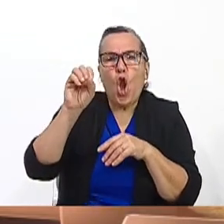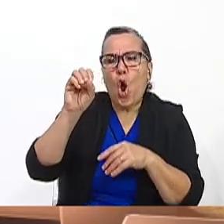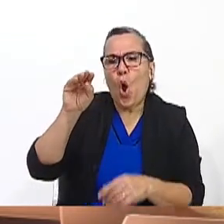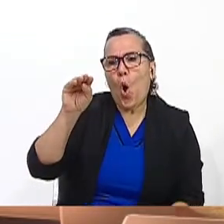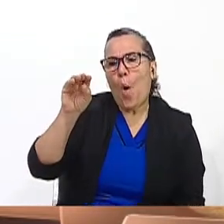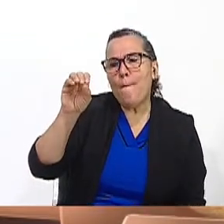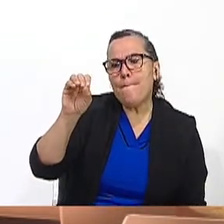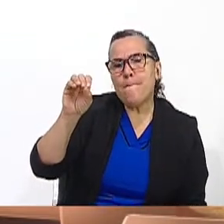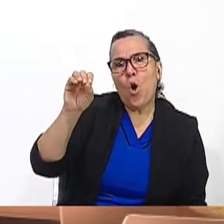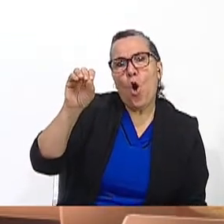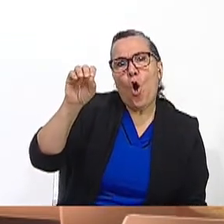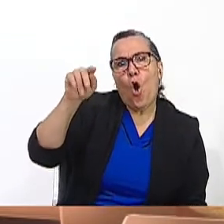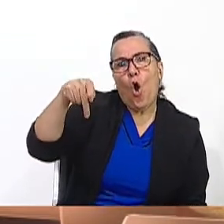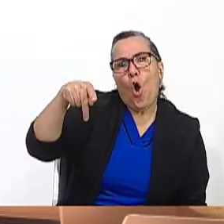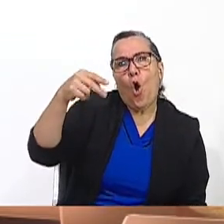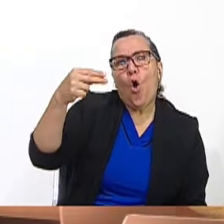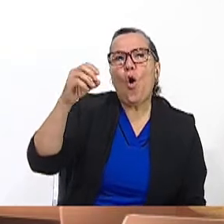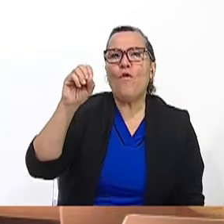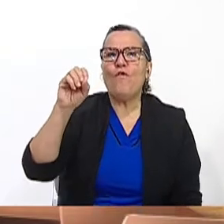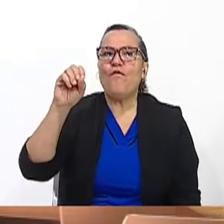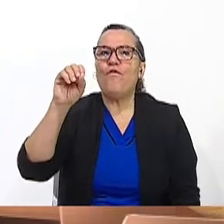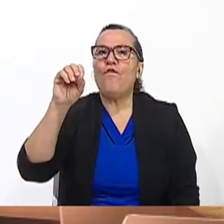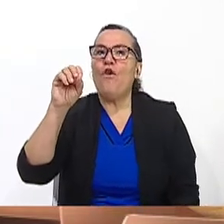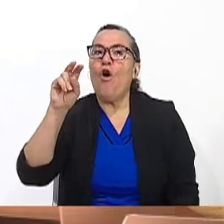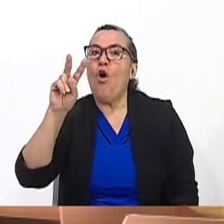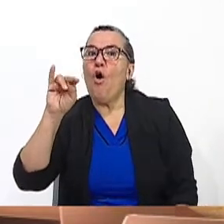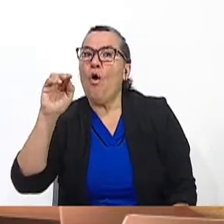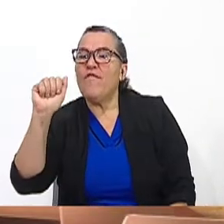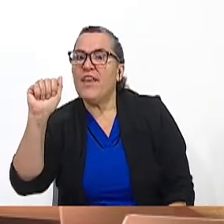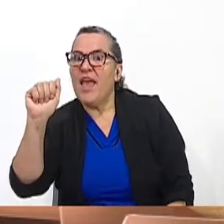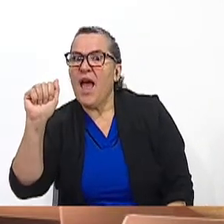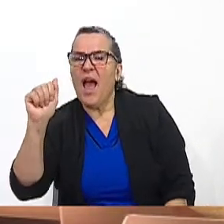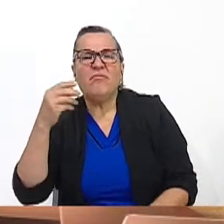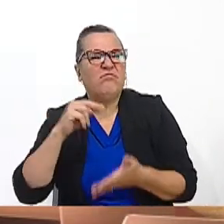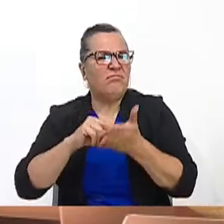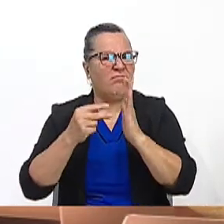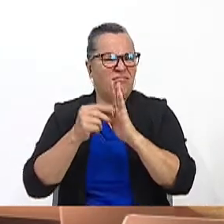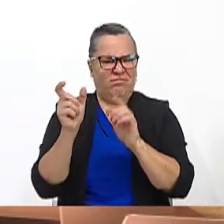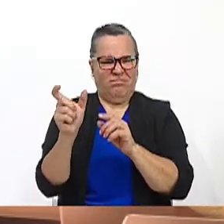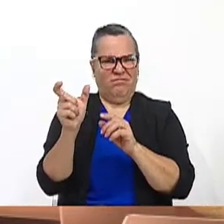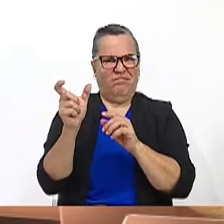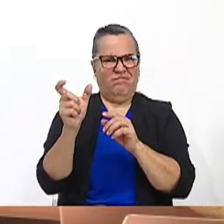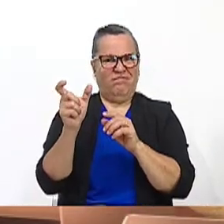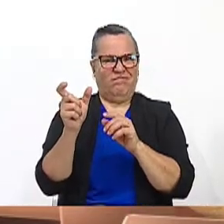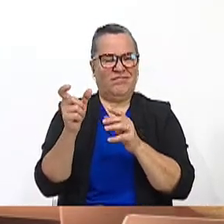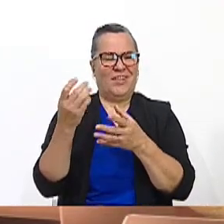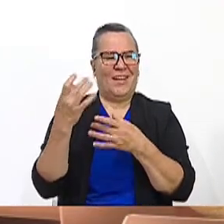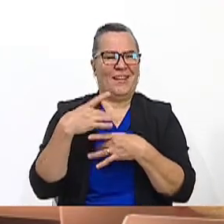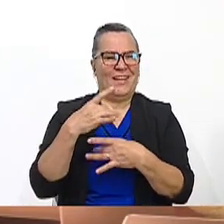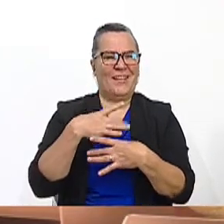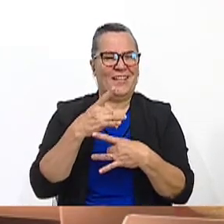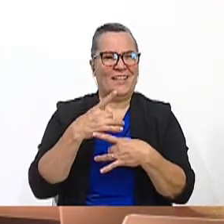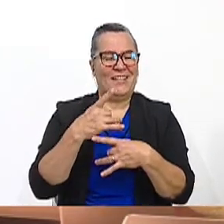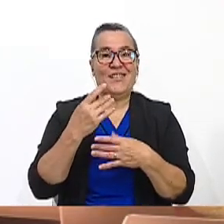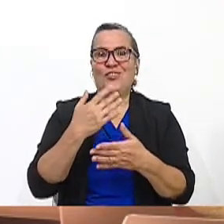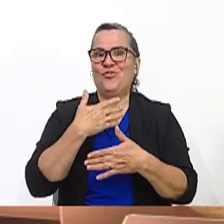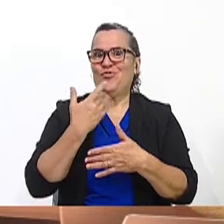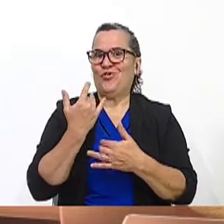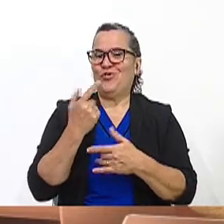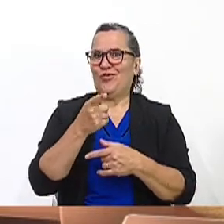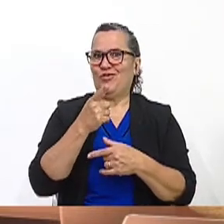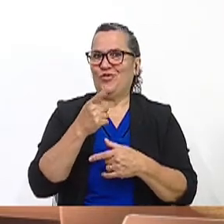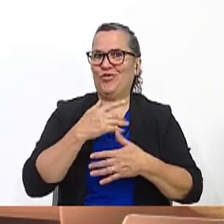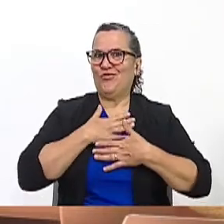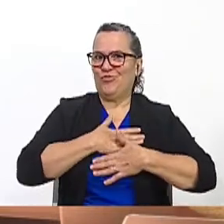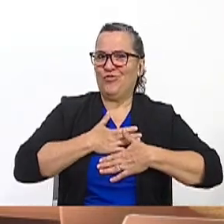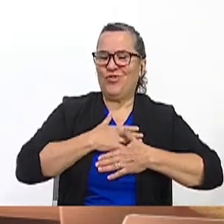Do you know what this word is? Very interesting, right? I hope you enjoy and learn a lot, but